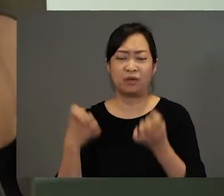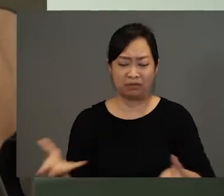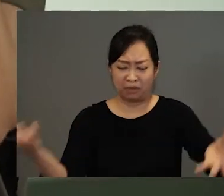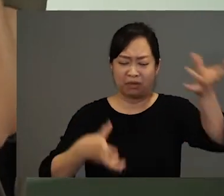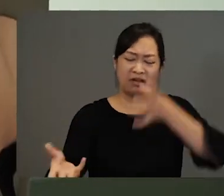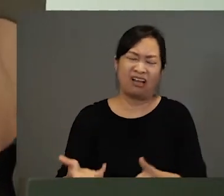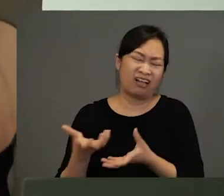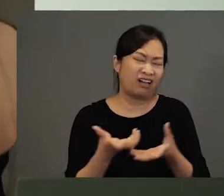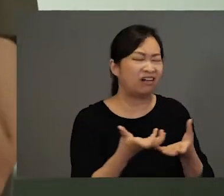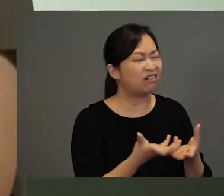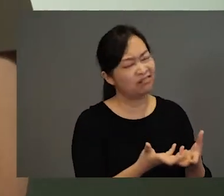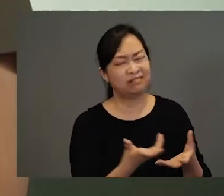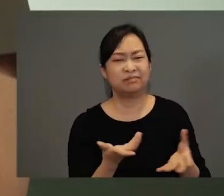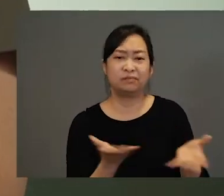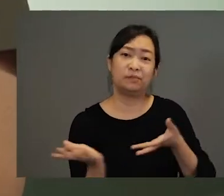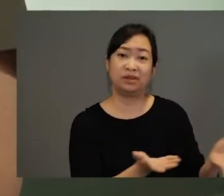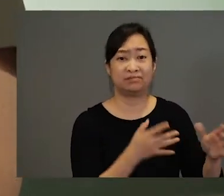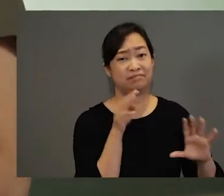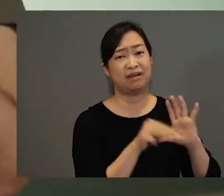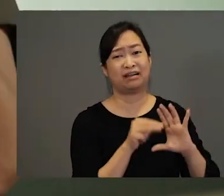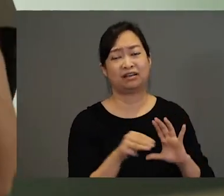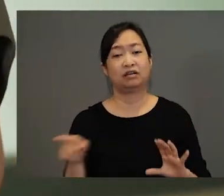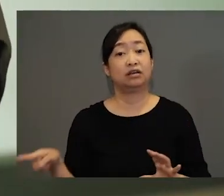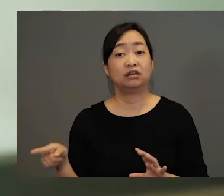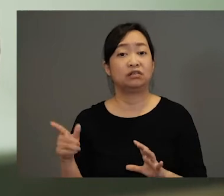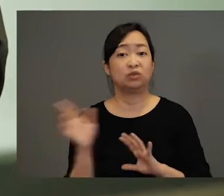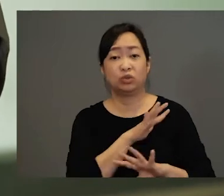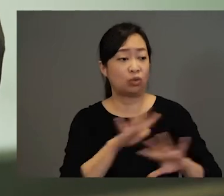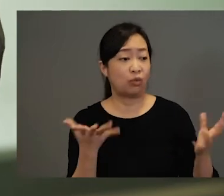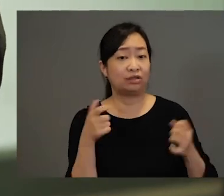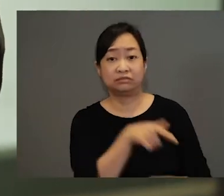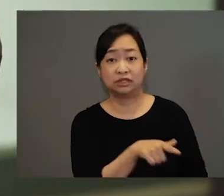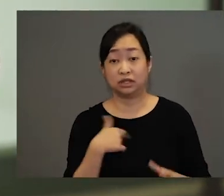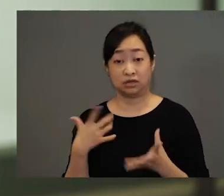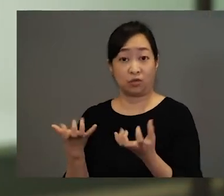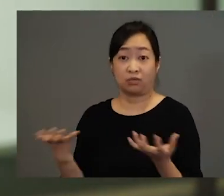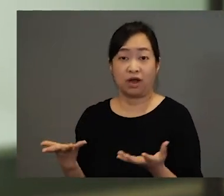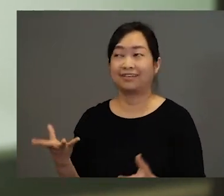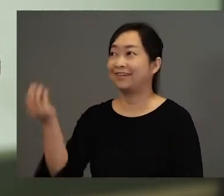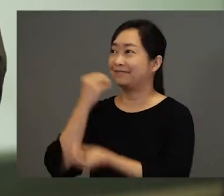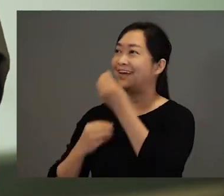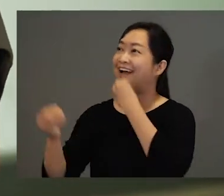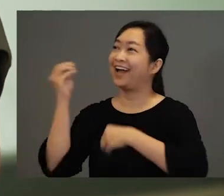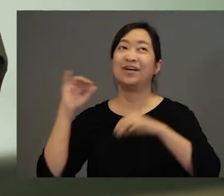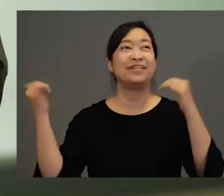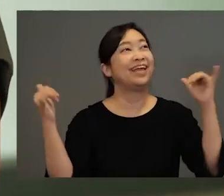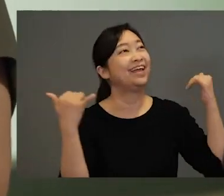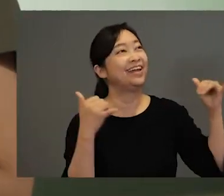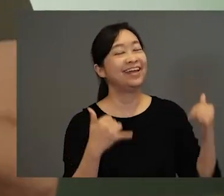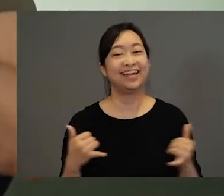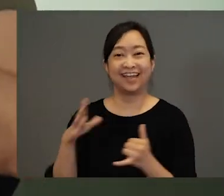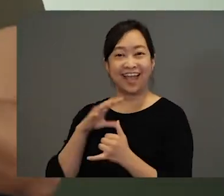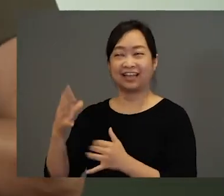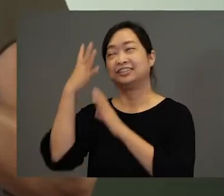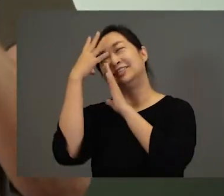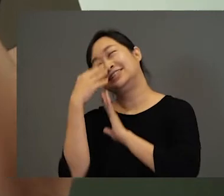lift all the heavy firewood and take it to the market. All he wanted to do was eat good food, play in the garden